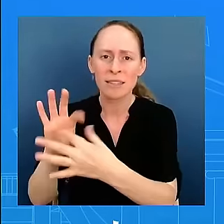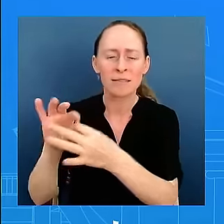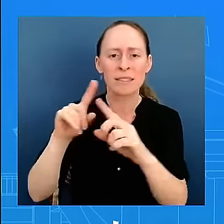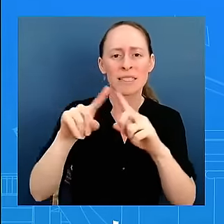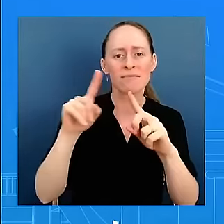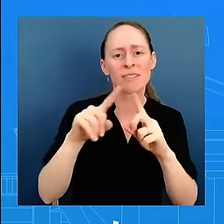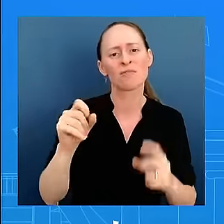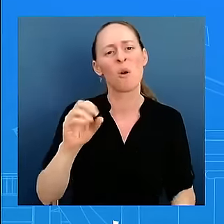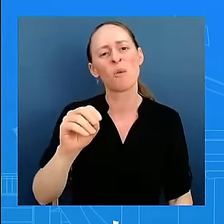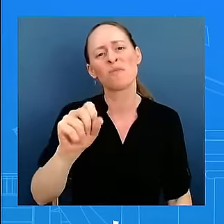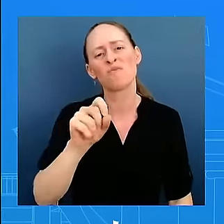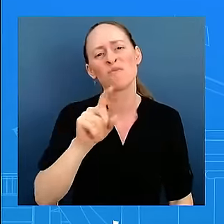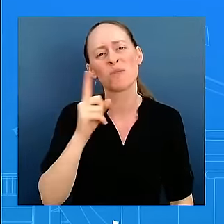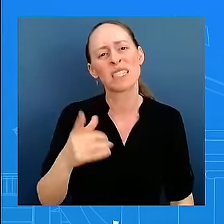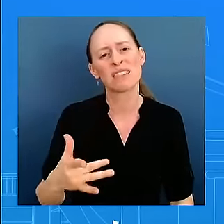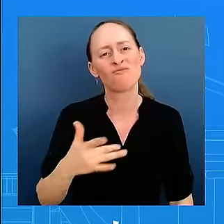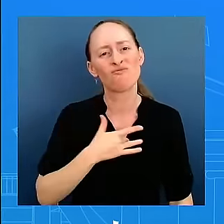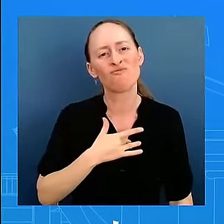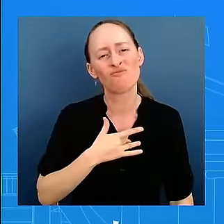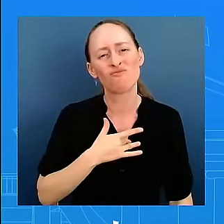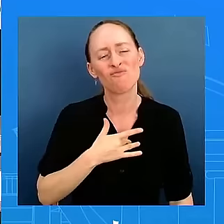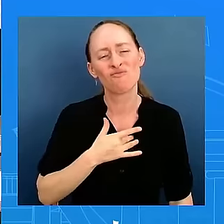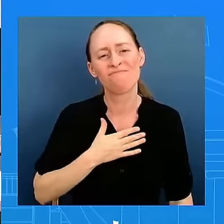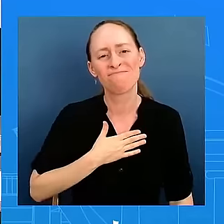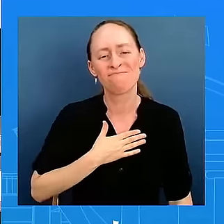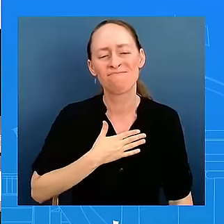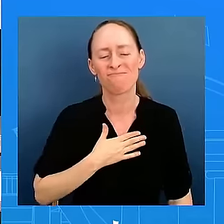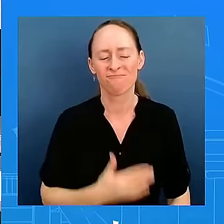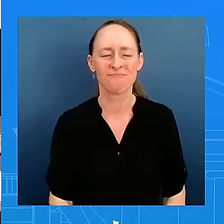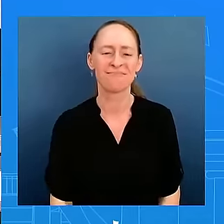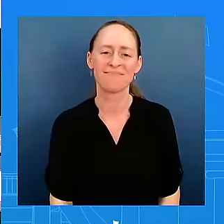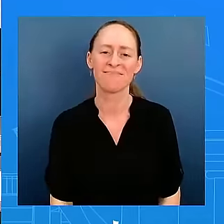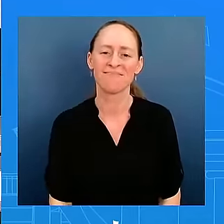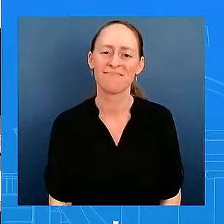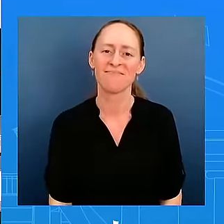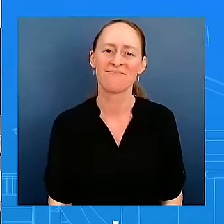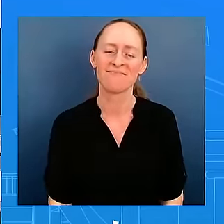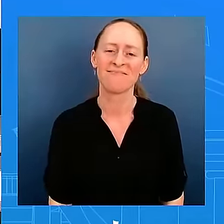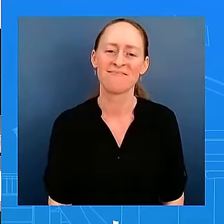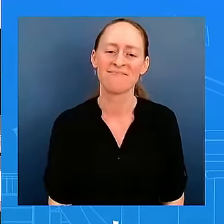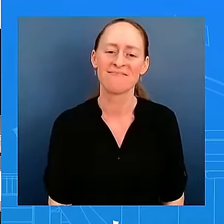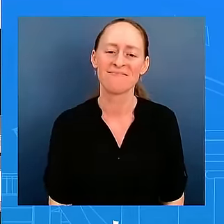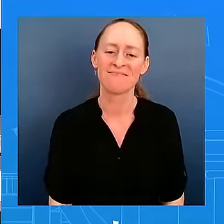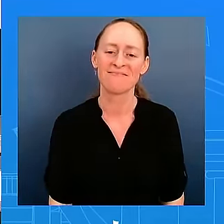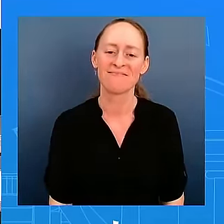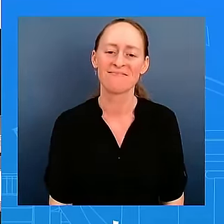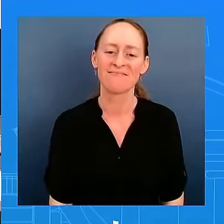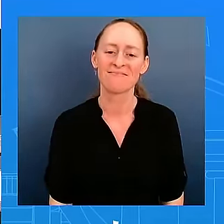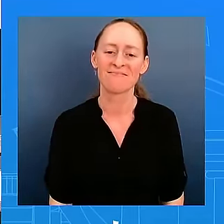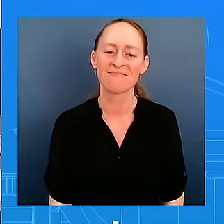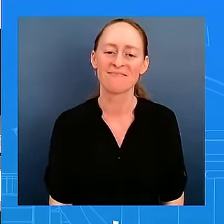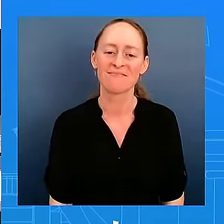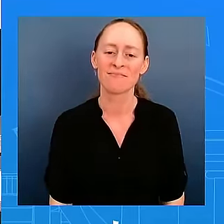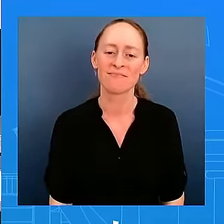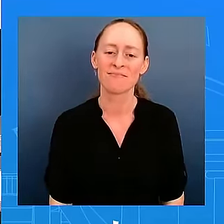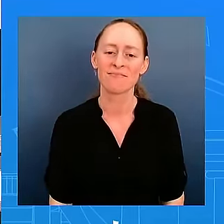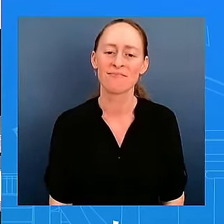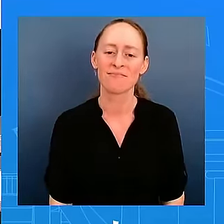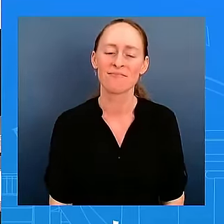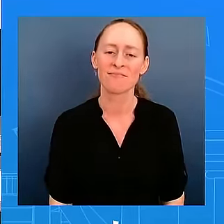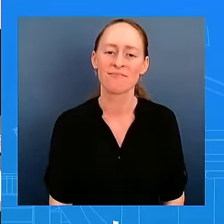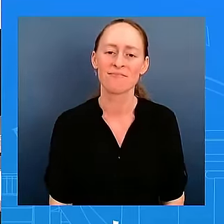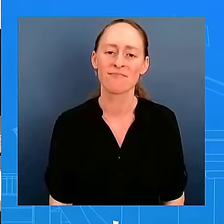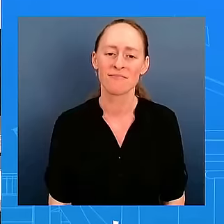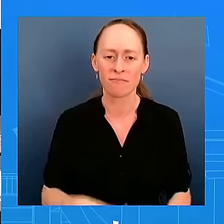thank you uh what would president say to those who have increased the attack on vice president based on the color of his skin the gender